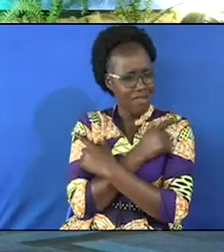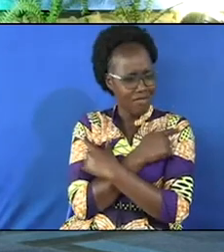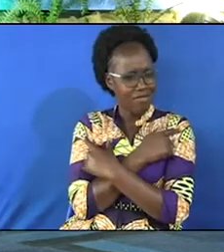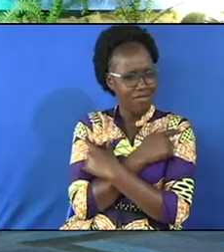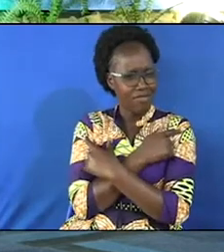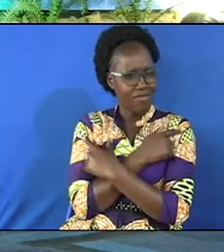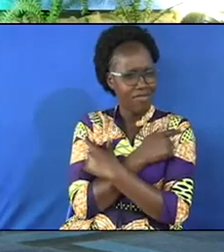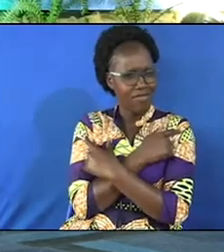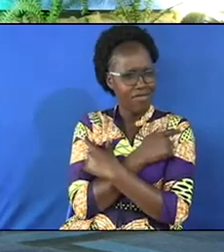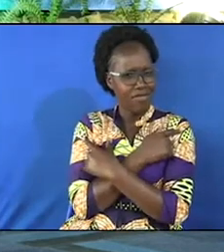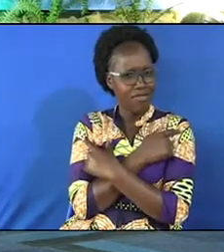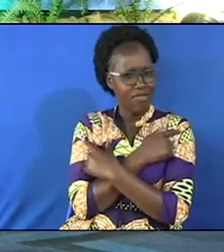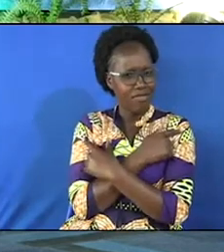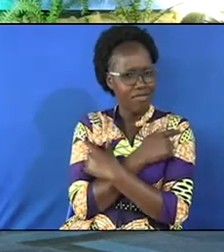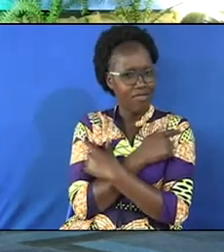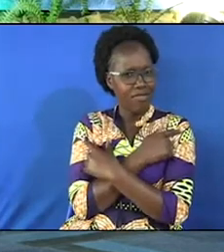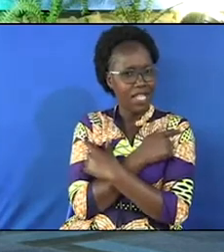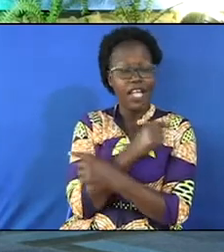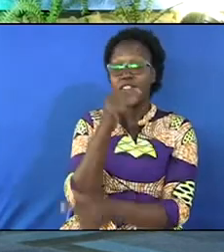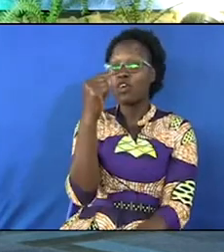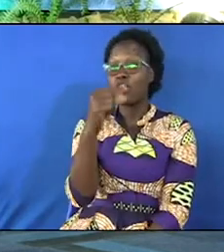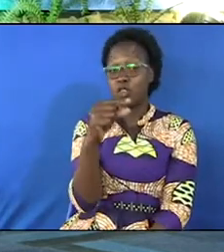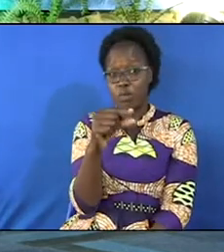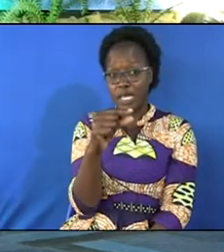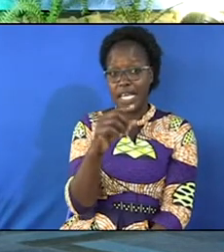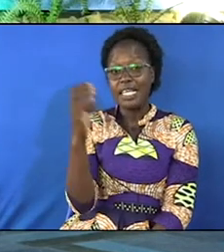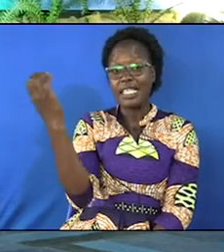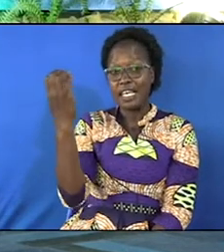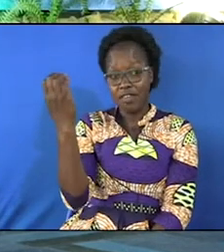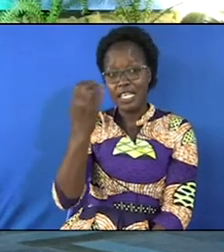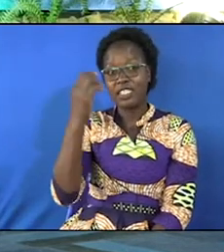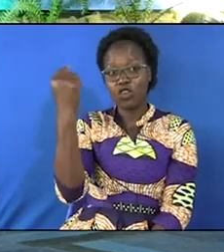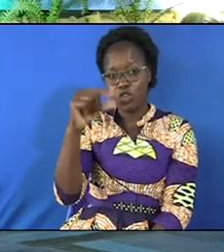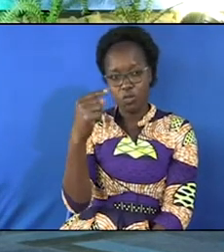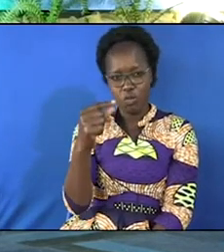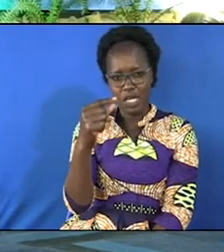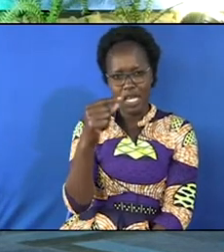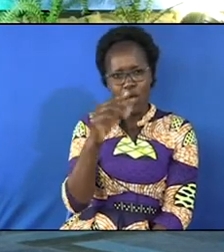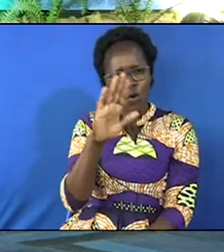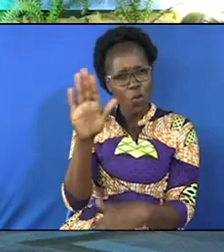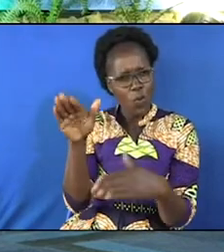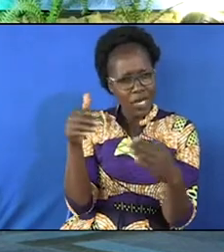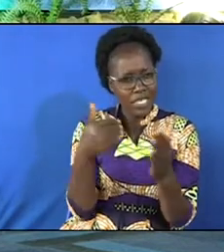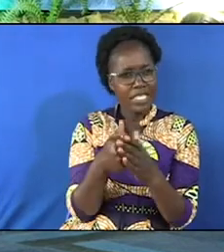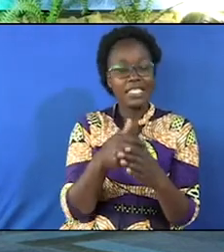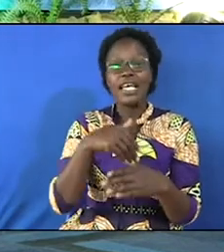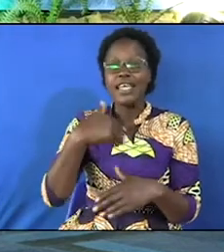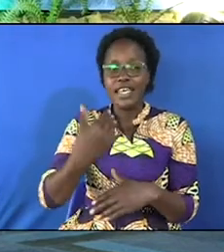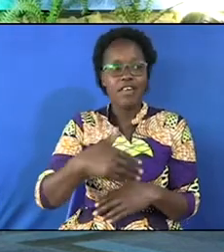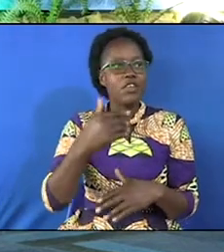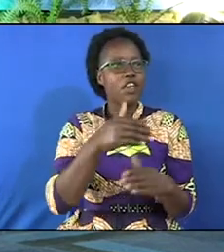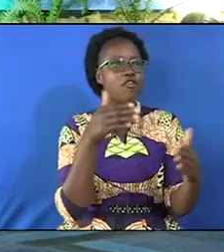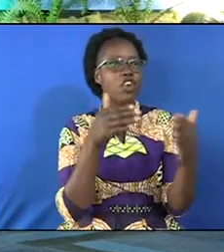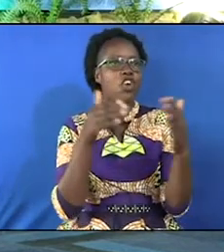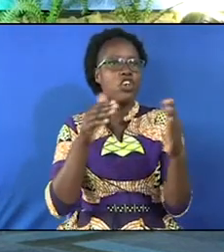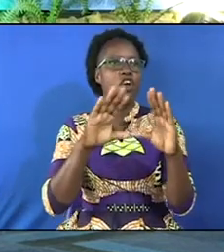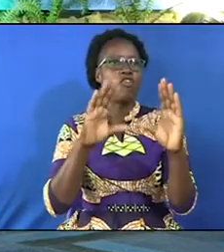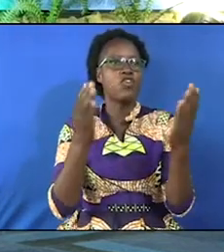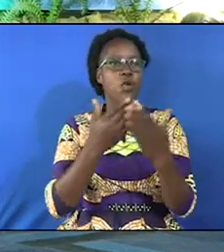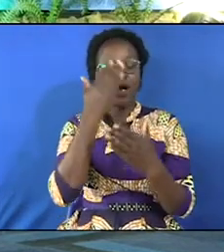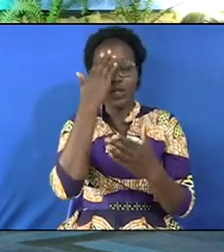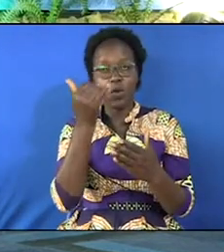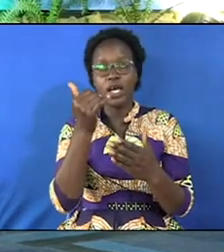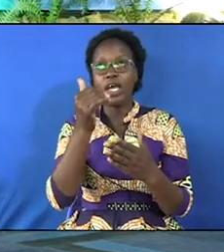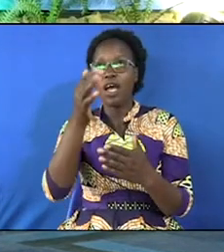because God is love the gospel the everlasting gospel will reach every corner of the world because God is love